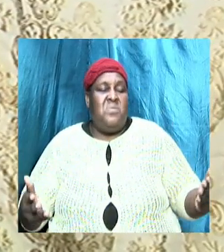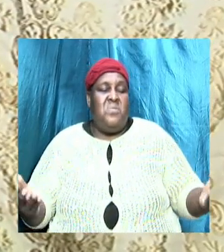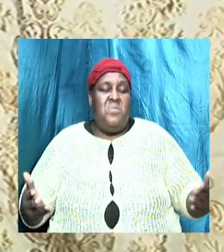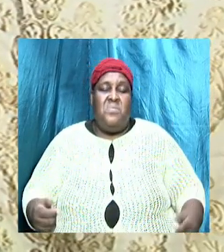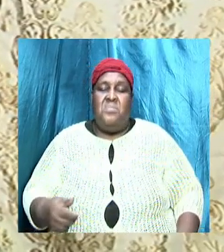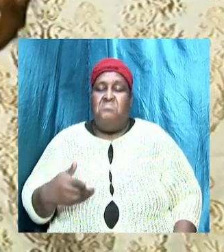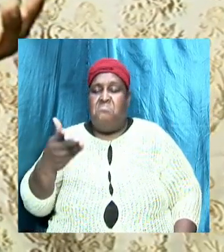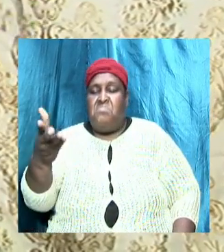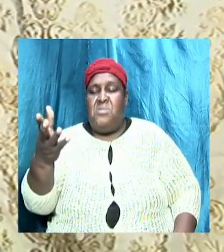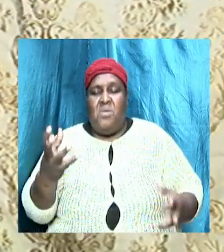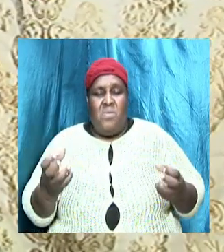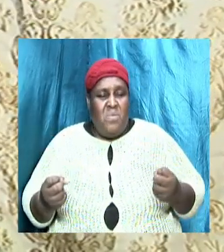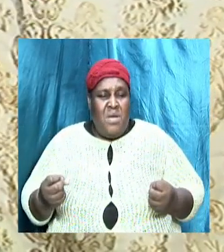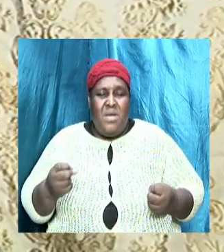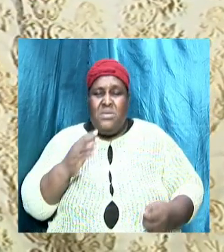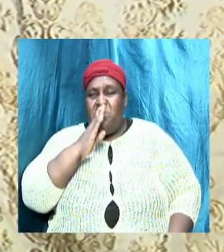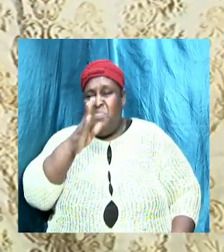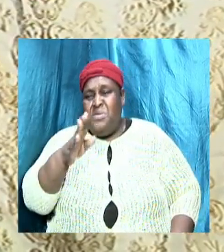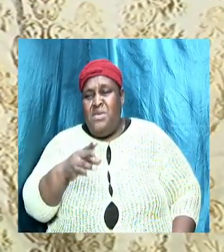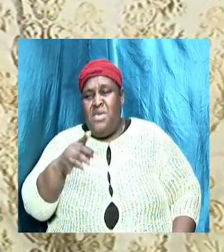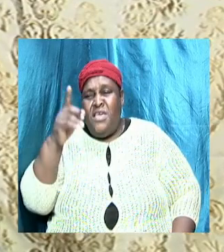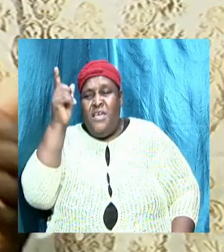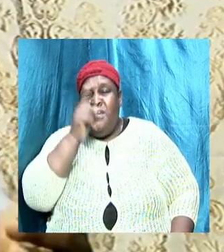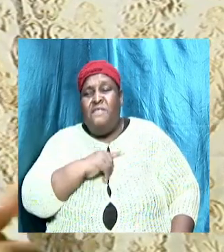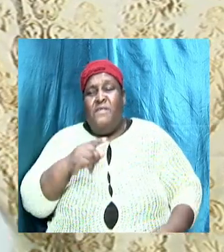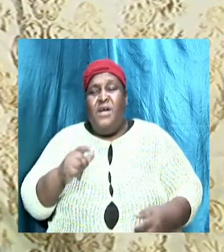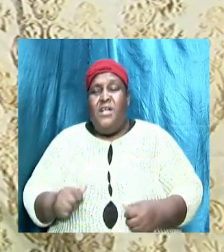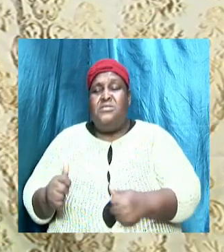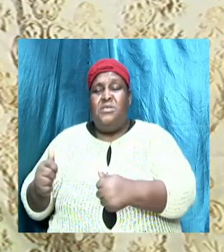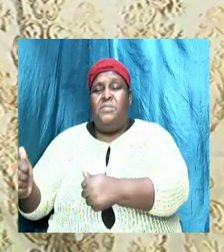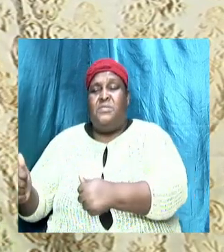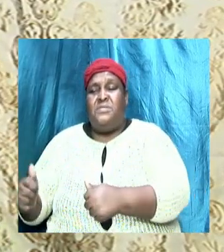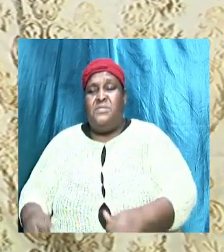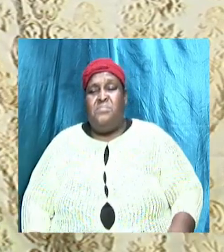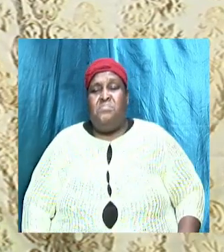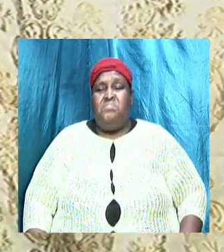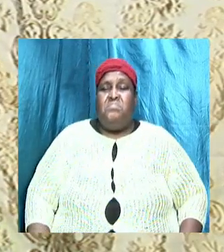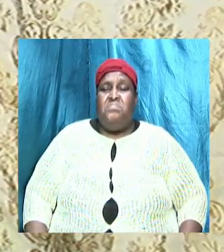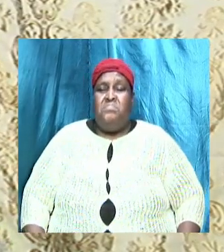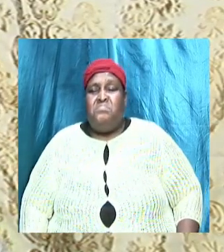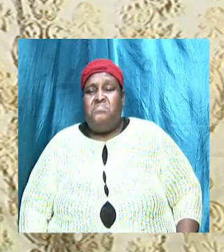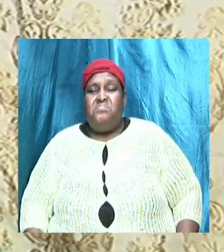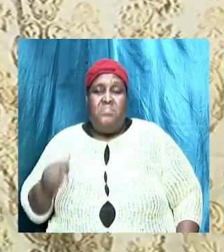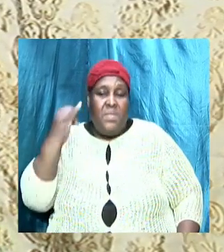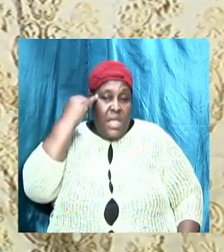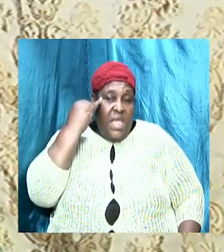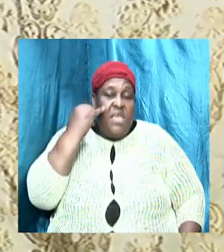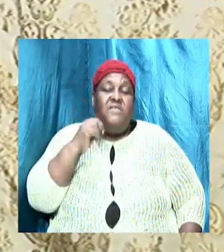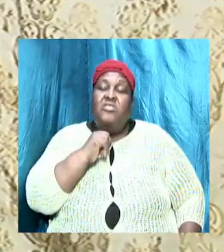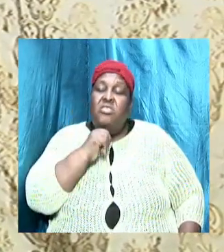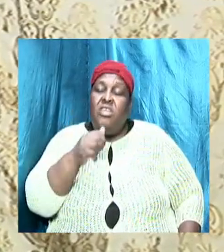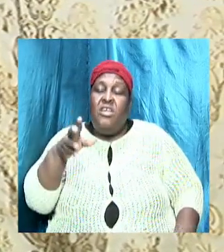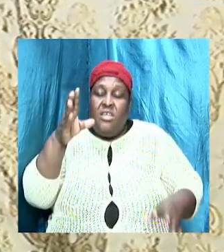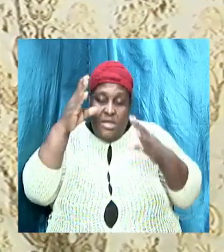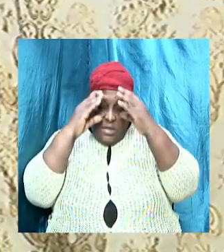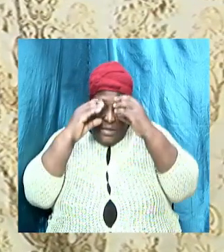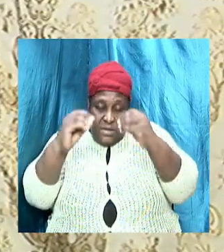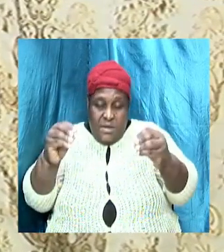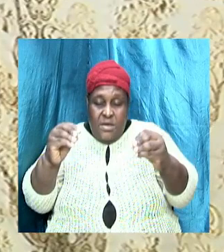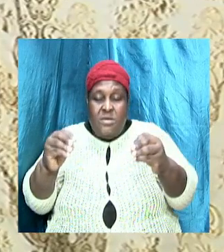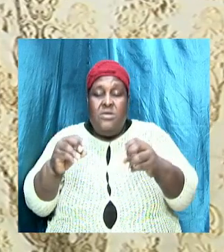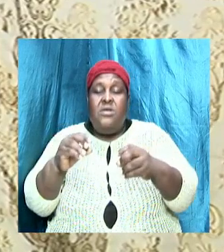false apostles whatever category they want to put themselves in if you are not teaching the message